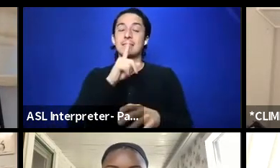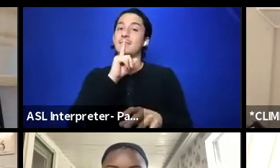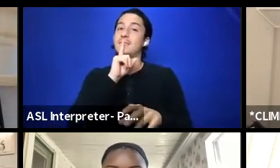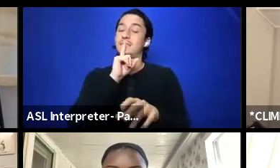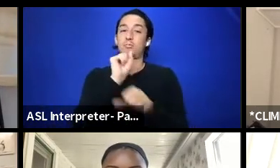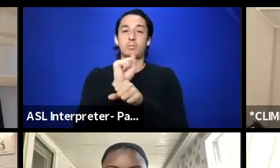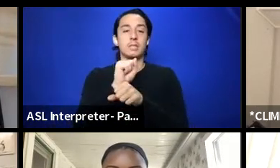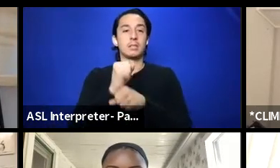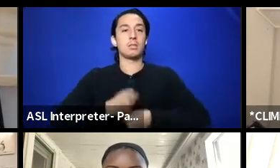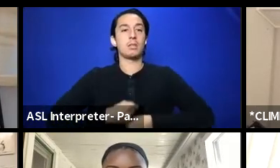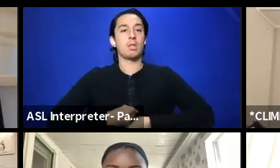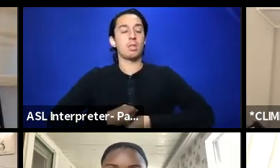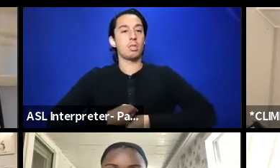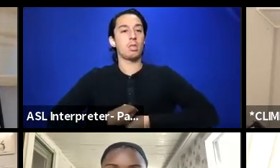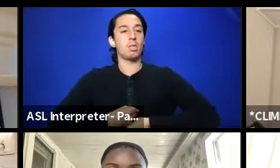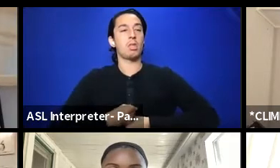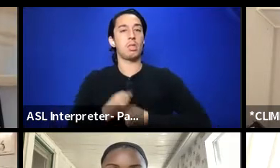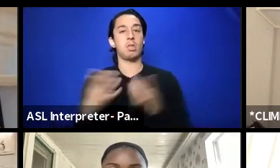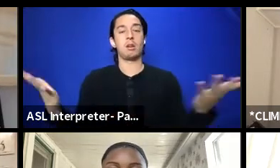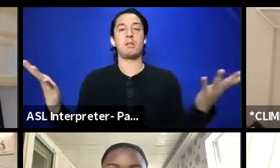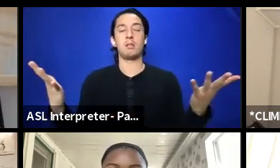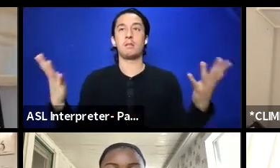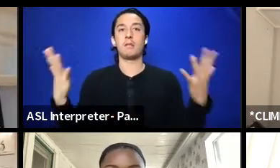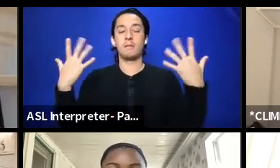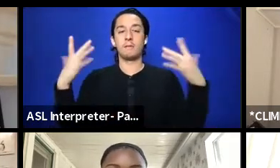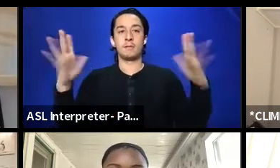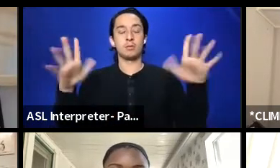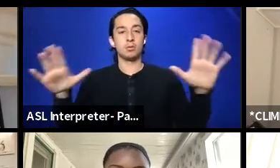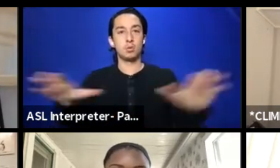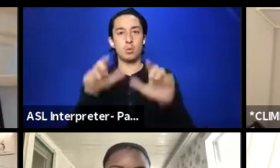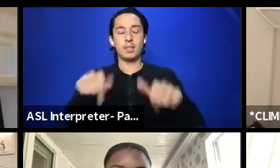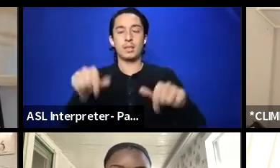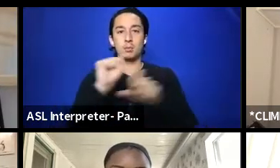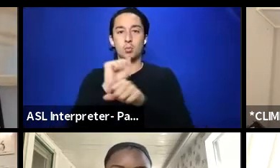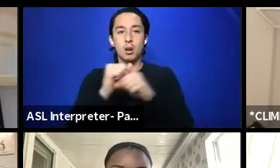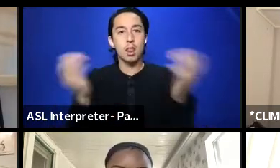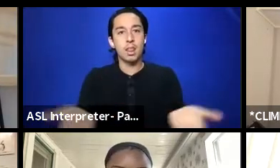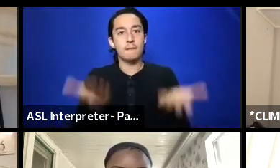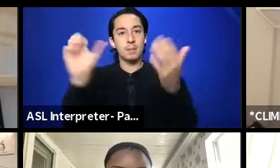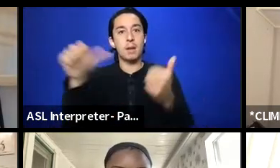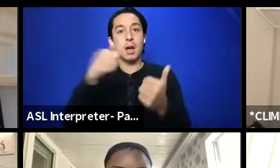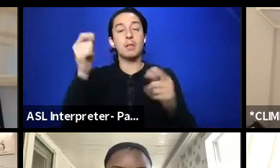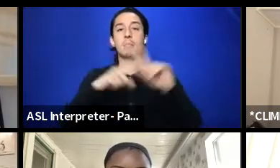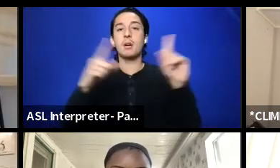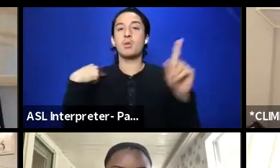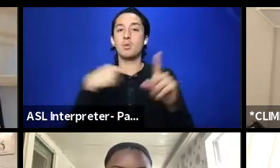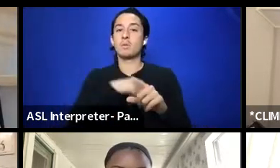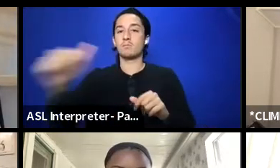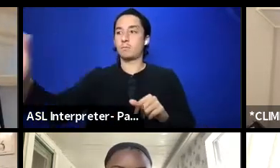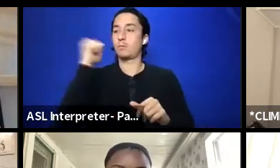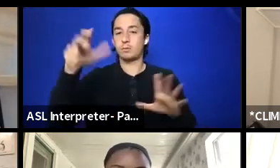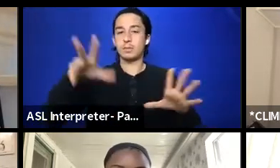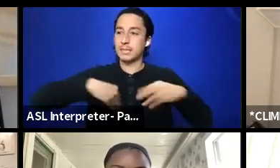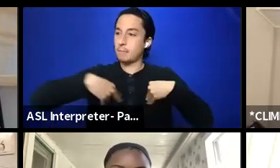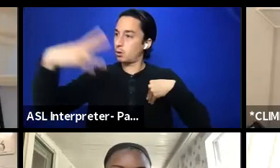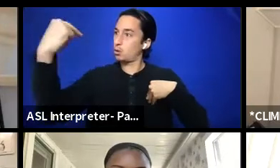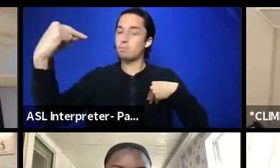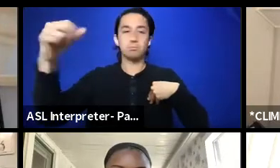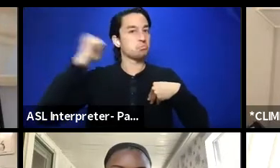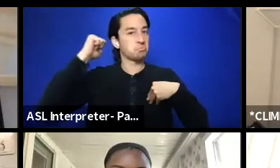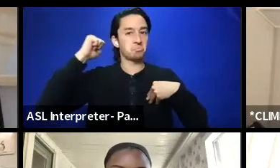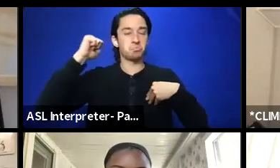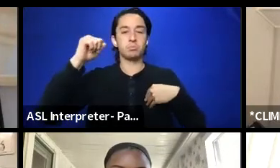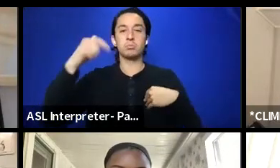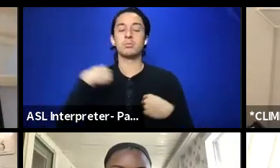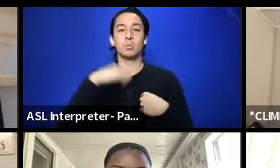exhausted and just trying to do this work and lift up others. But we refuse to take no. We've seen, we know that there is